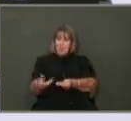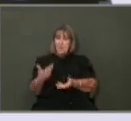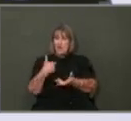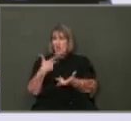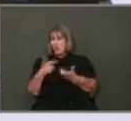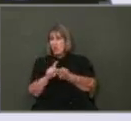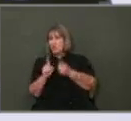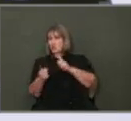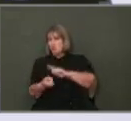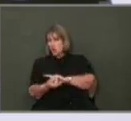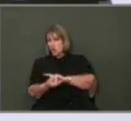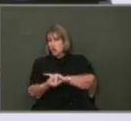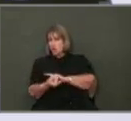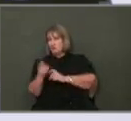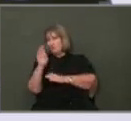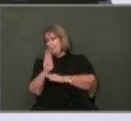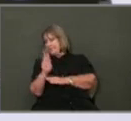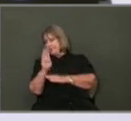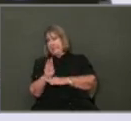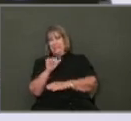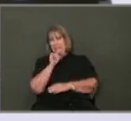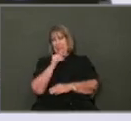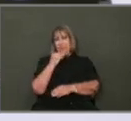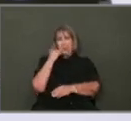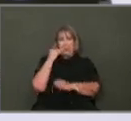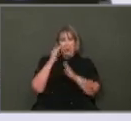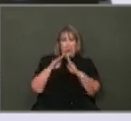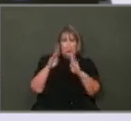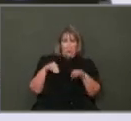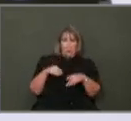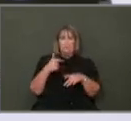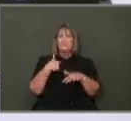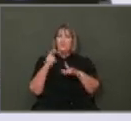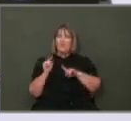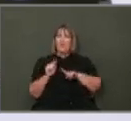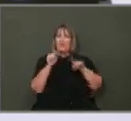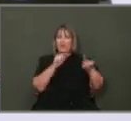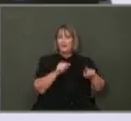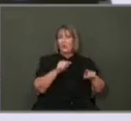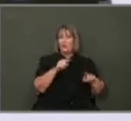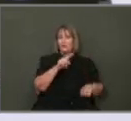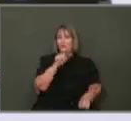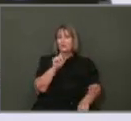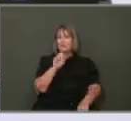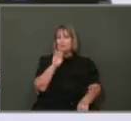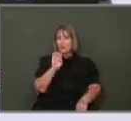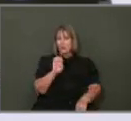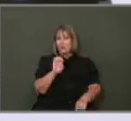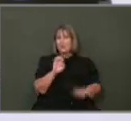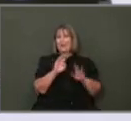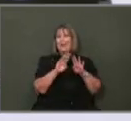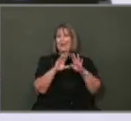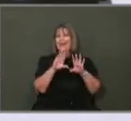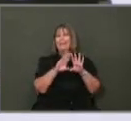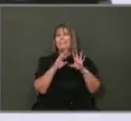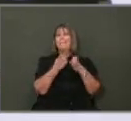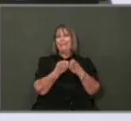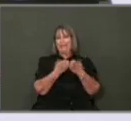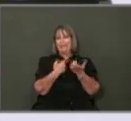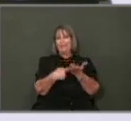process for that. It'll help us identify whether it's going to be residential, commercial, or multifamily. To stop gentrification?